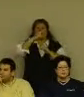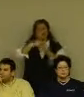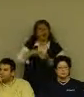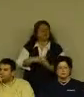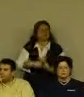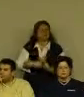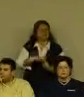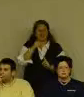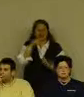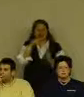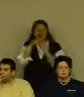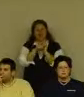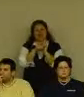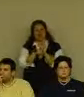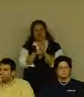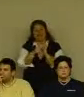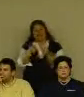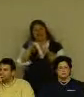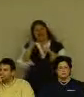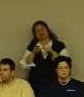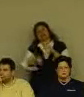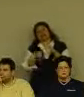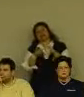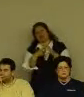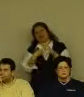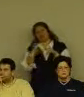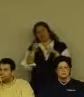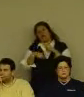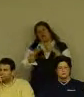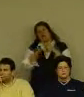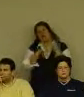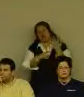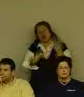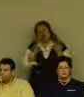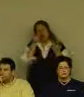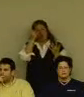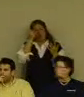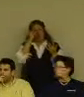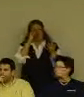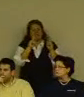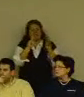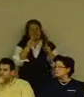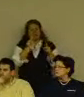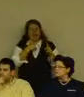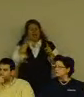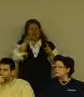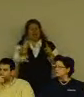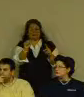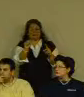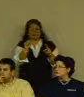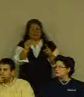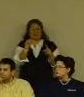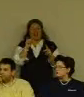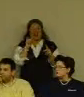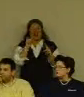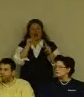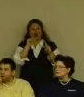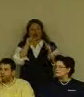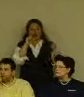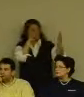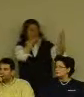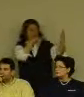Let's not start off with all the things you can't do. Certainly, when we're dealing with folks who have disabilities that aren't obvious,